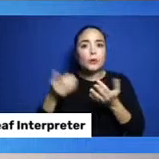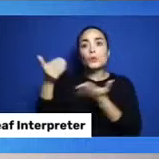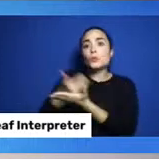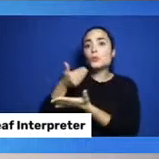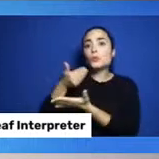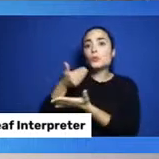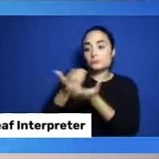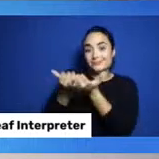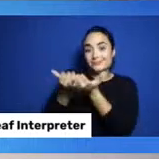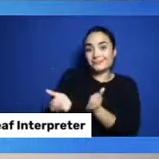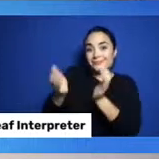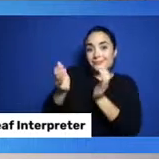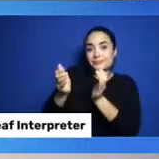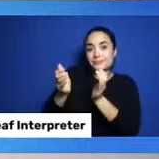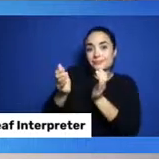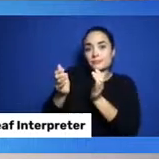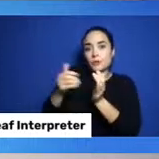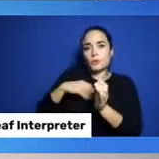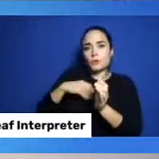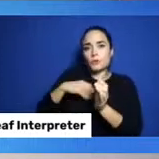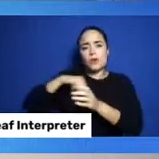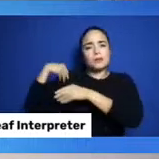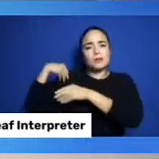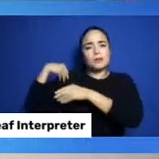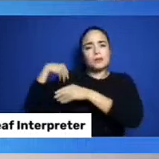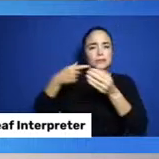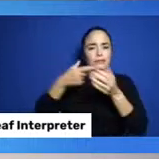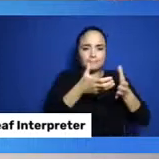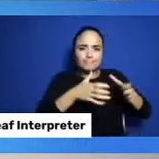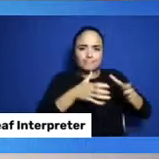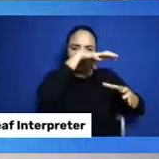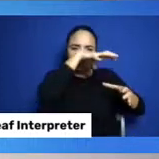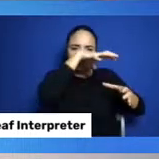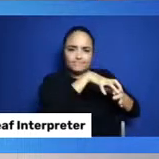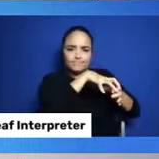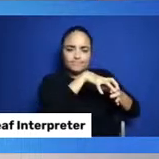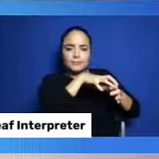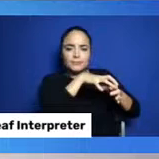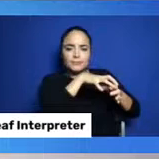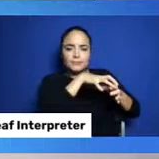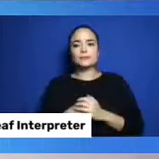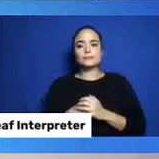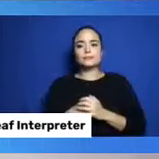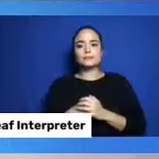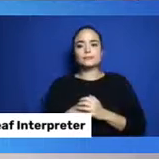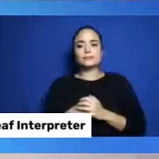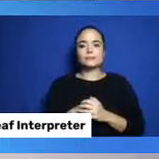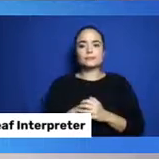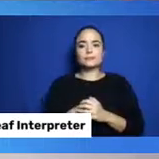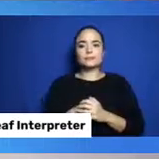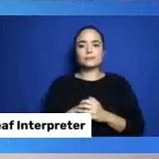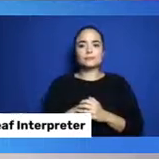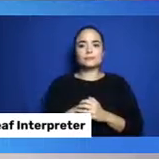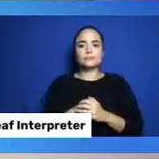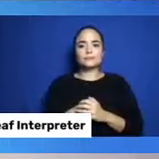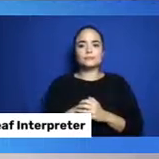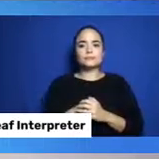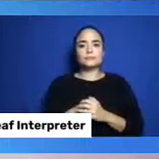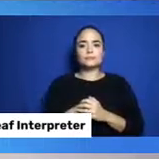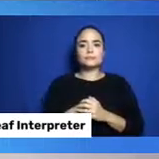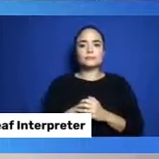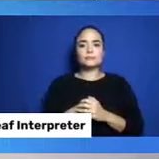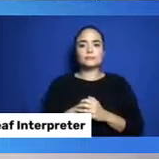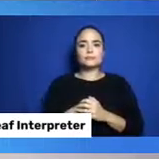We see here that there looks like there's some differences between them. This container, number four,